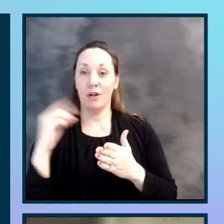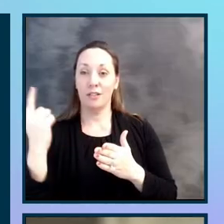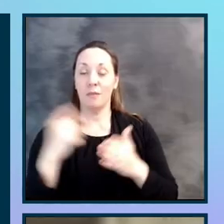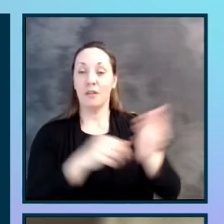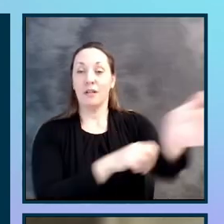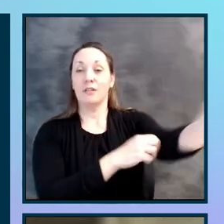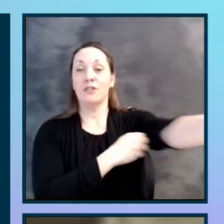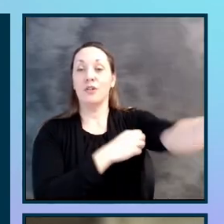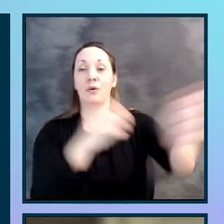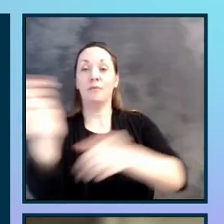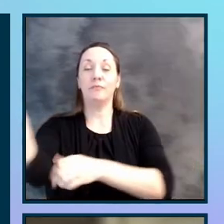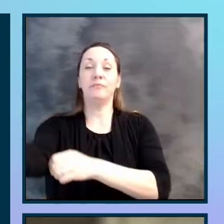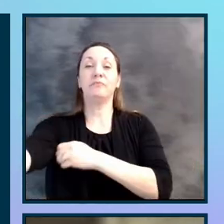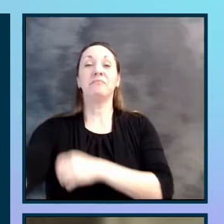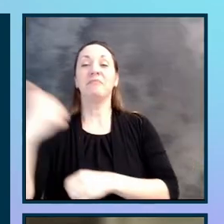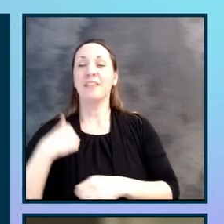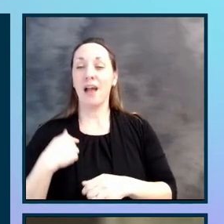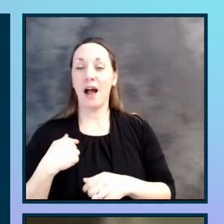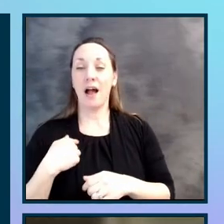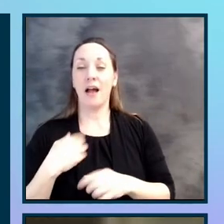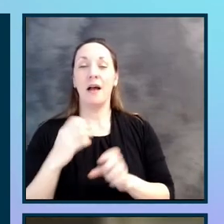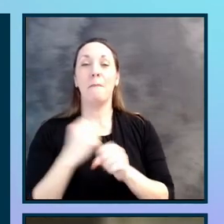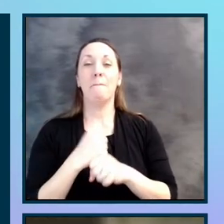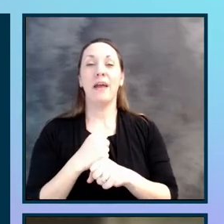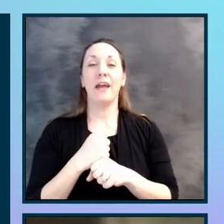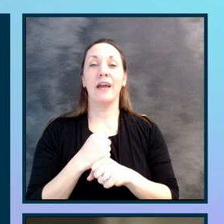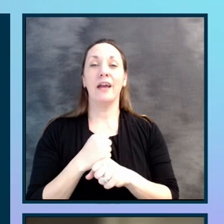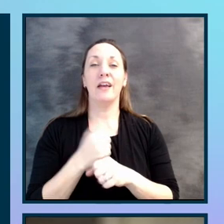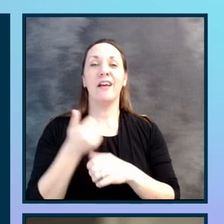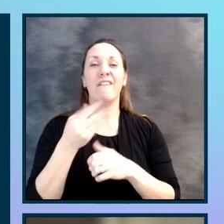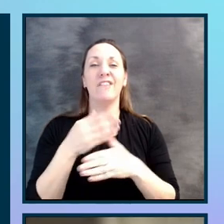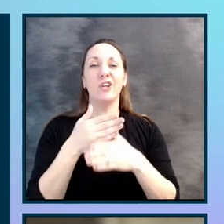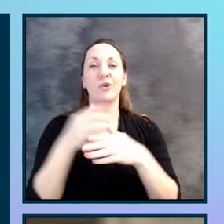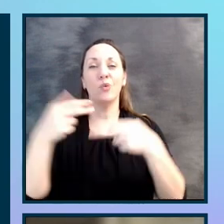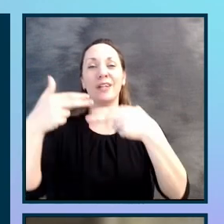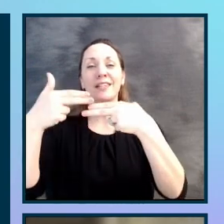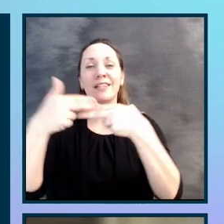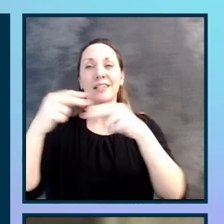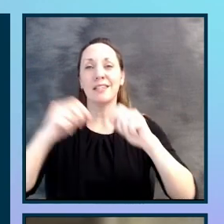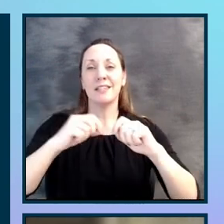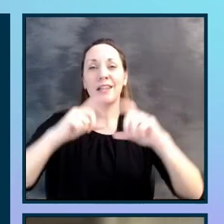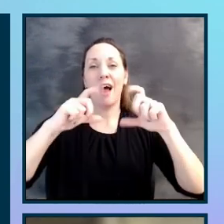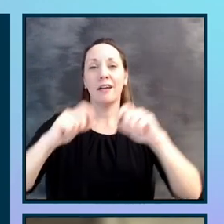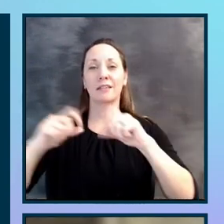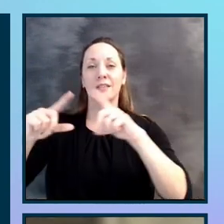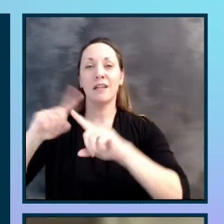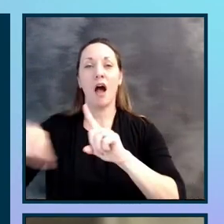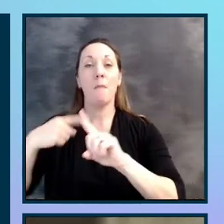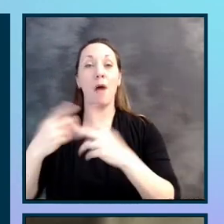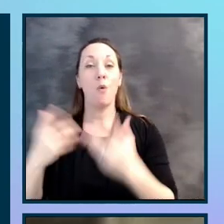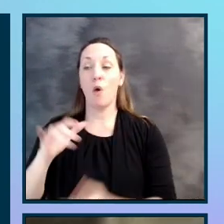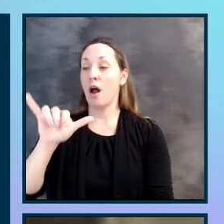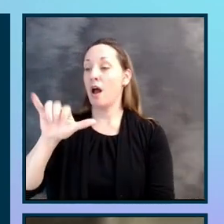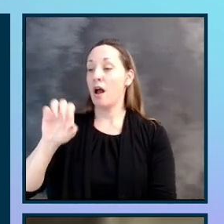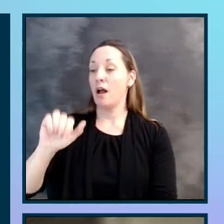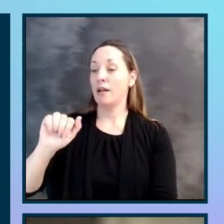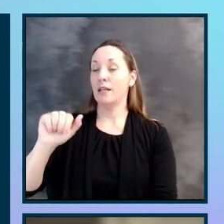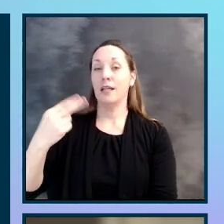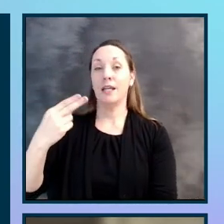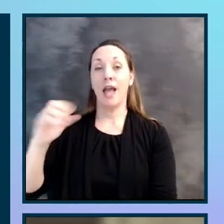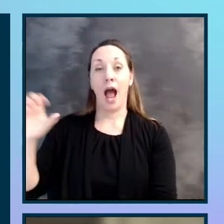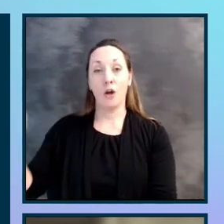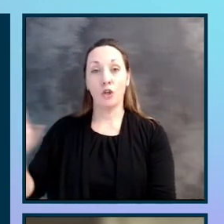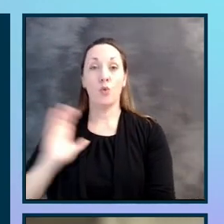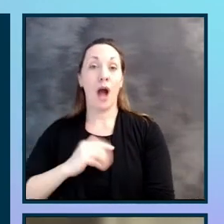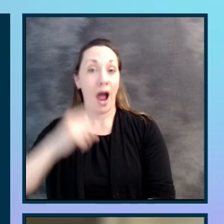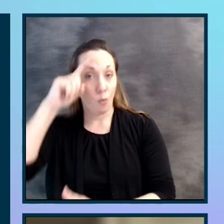slides to share a little bit about Yahoo and who we are, and what we believe in and kind of my role and